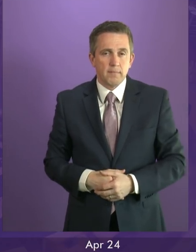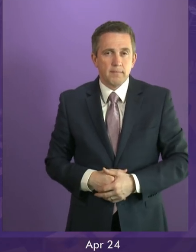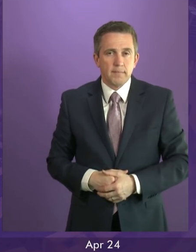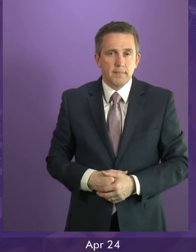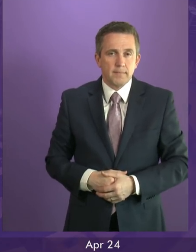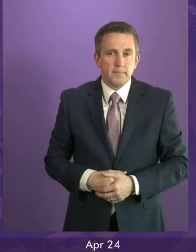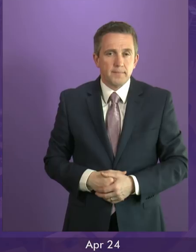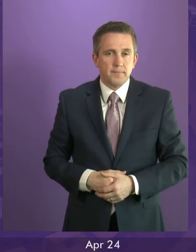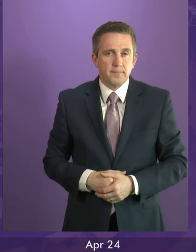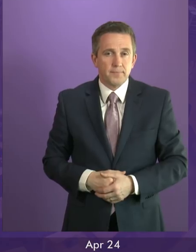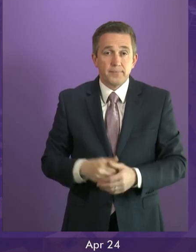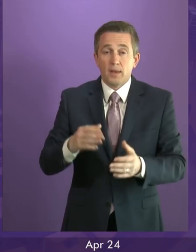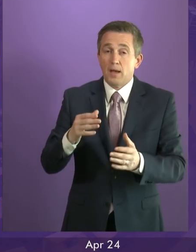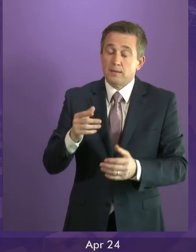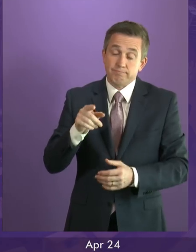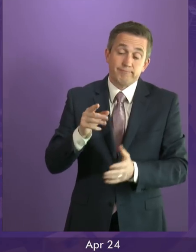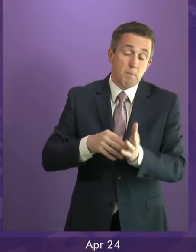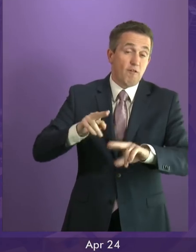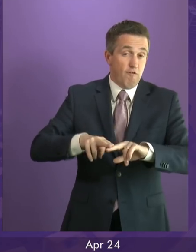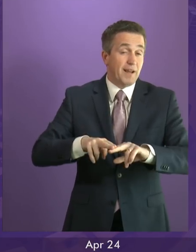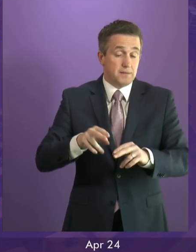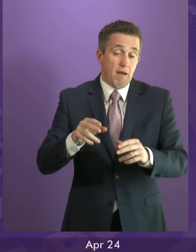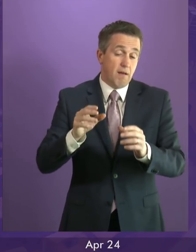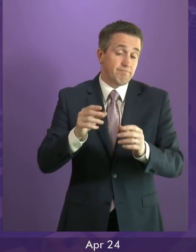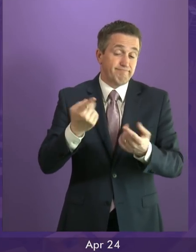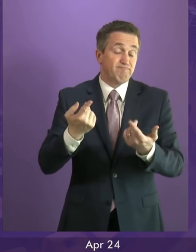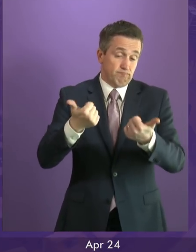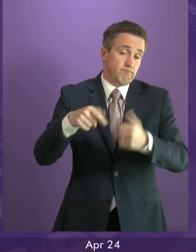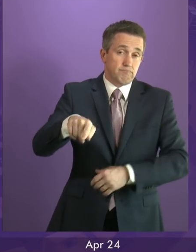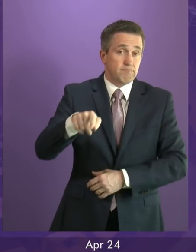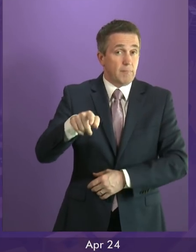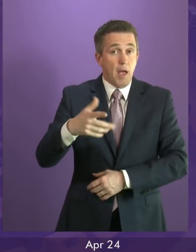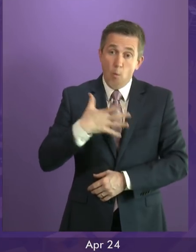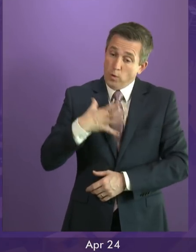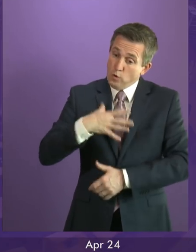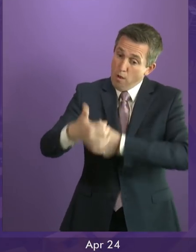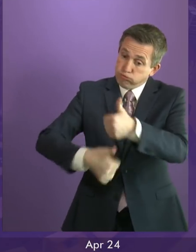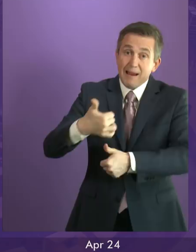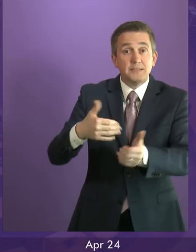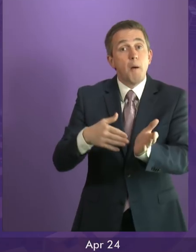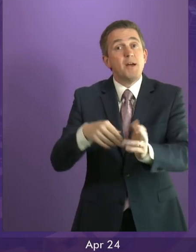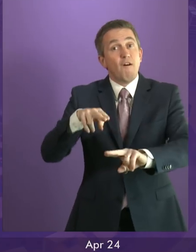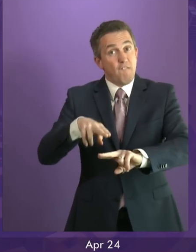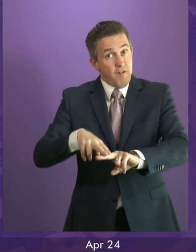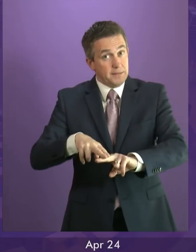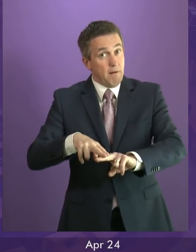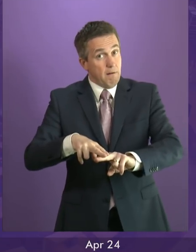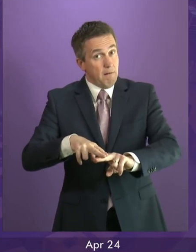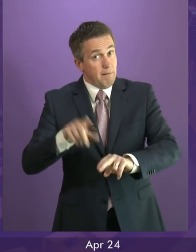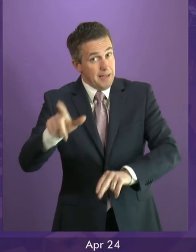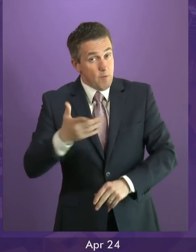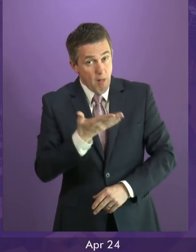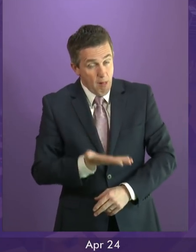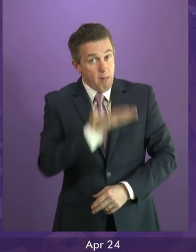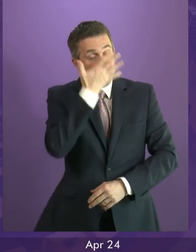I've mentioned Myrtle Fraser a couple of times today, and, you know, I'm going to praise him again, which will be utter death to his